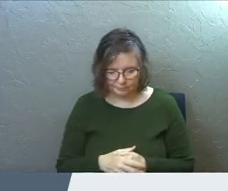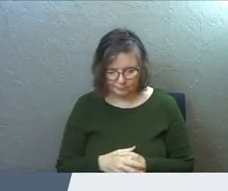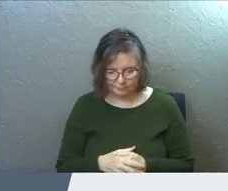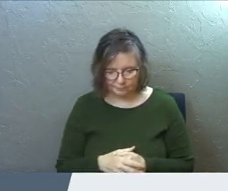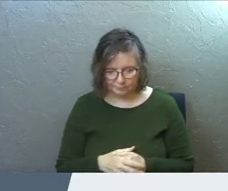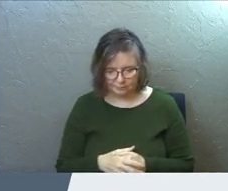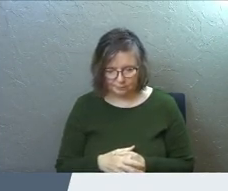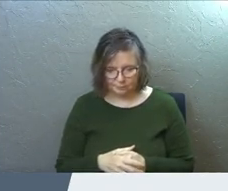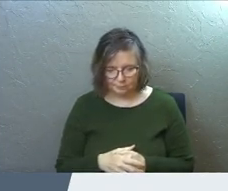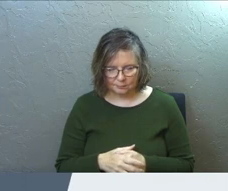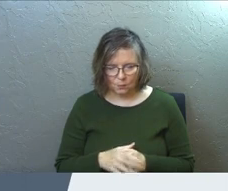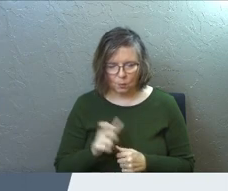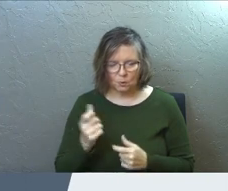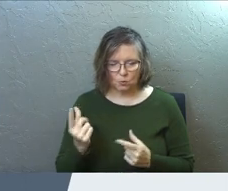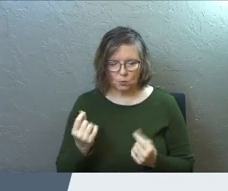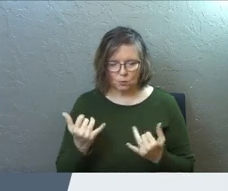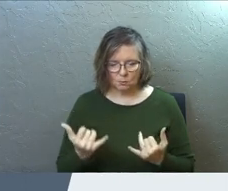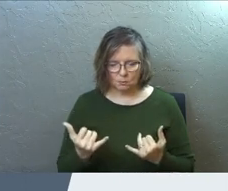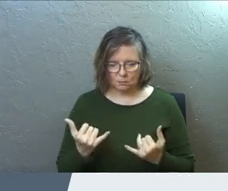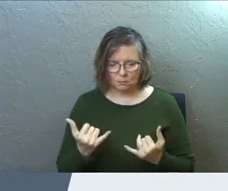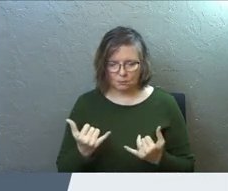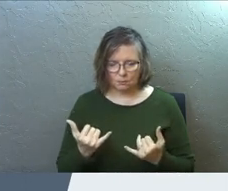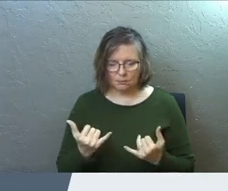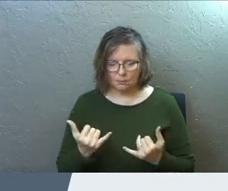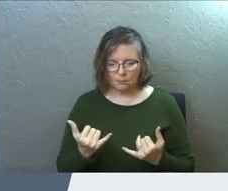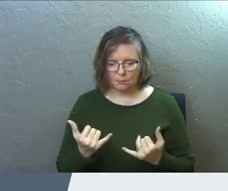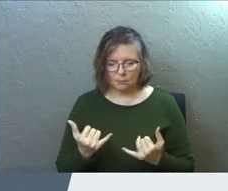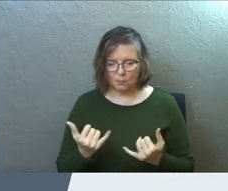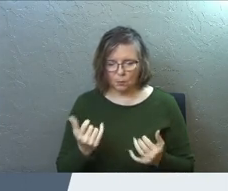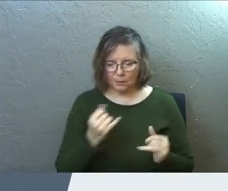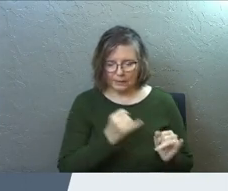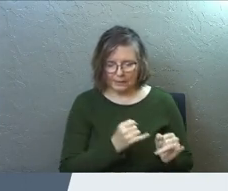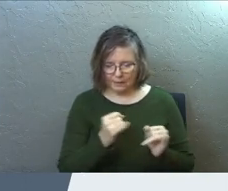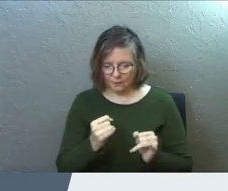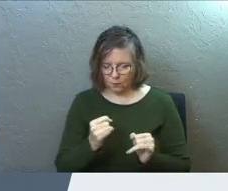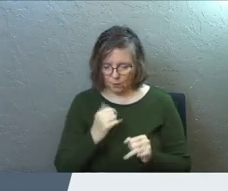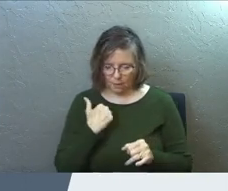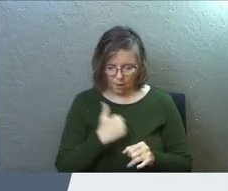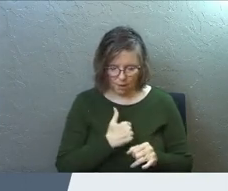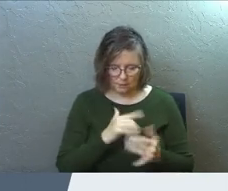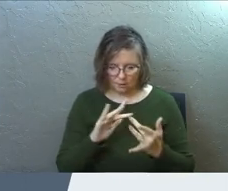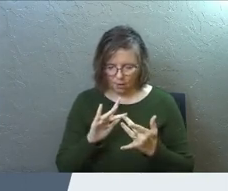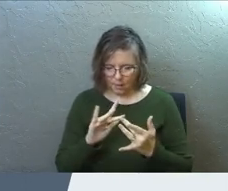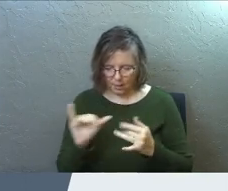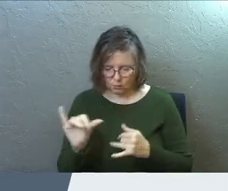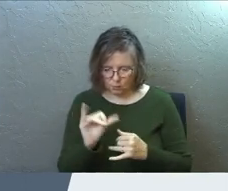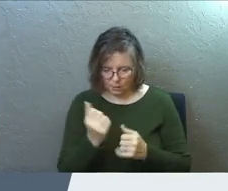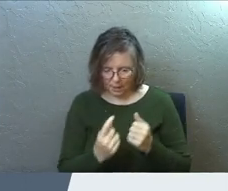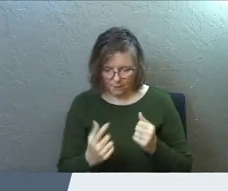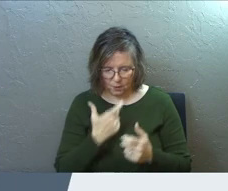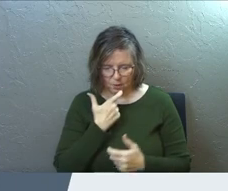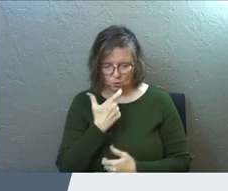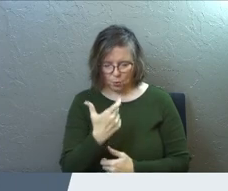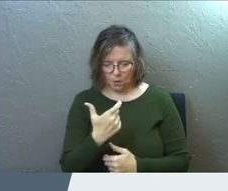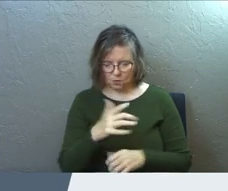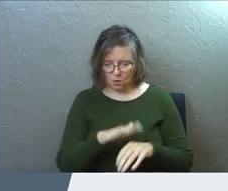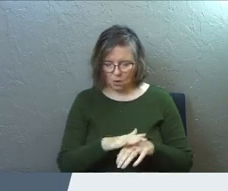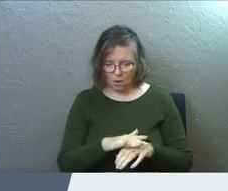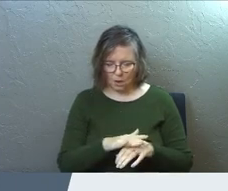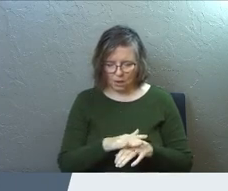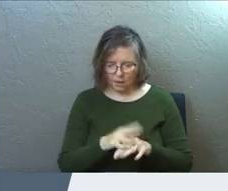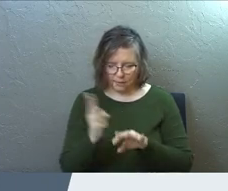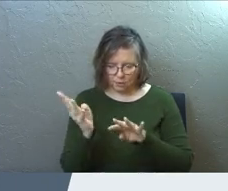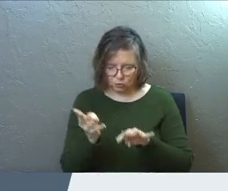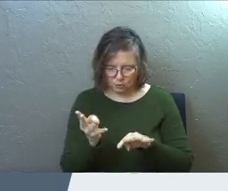What we need you to do right now, Holy Spirit, all across this room with individuals, God, and online as well, everybody that's watching this on the